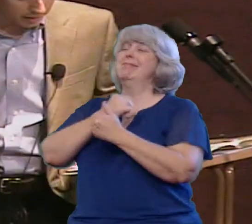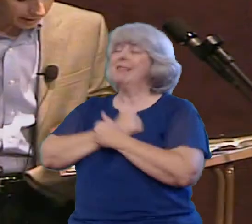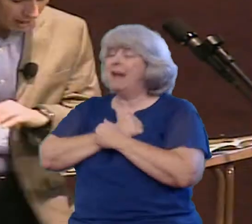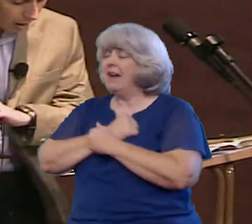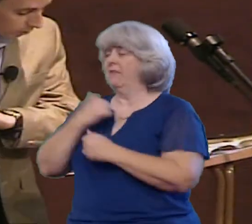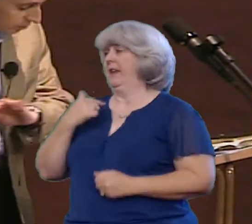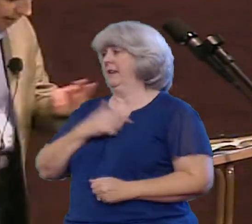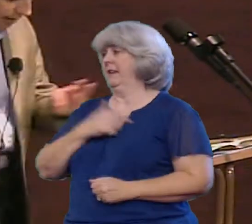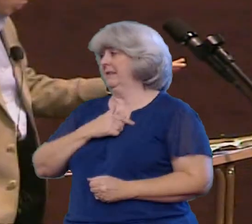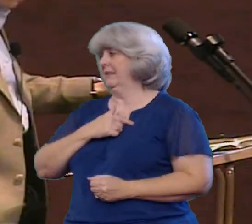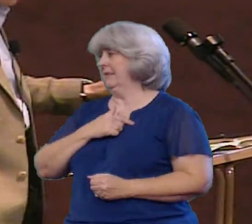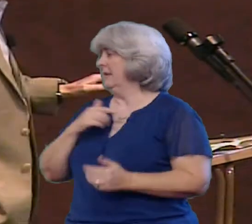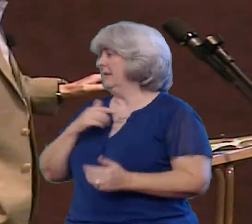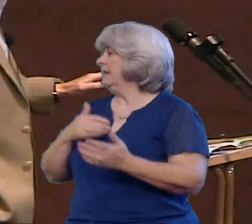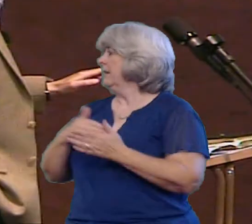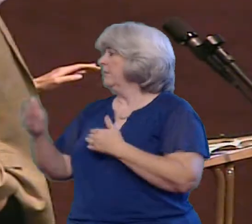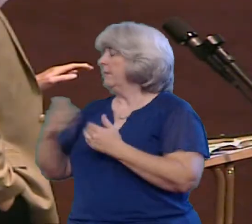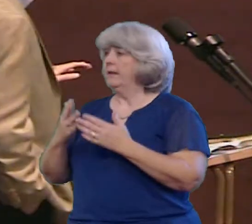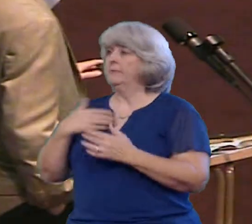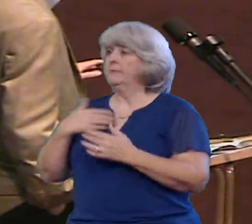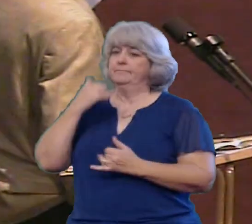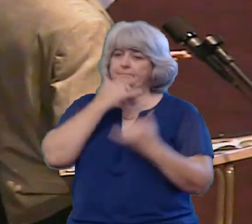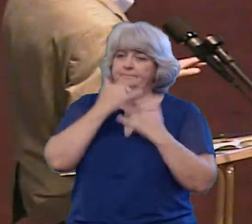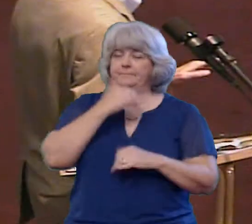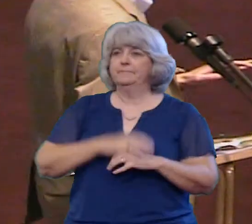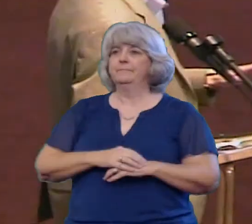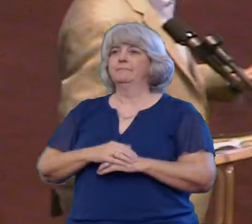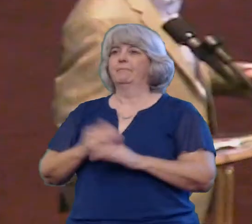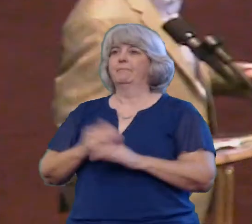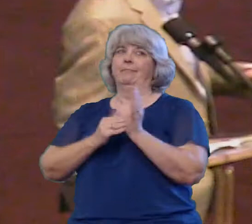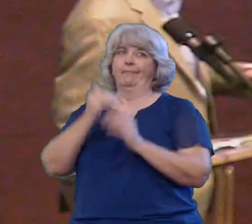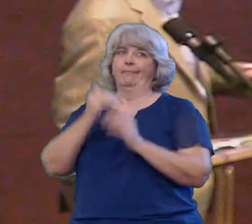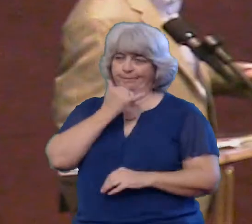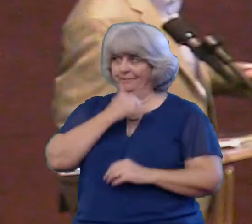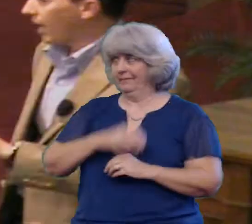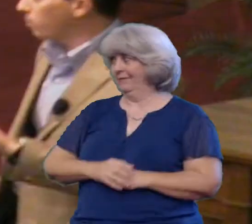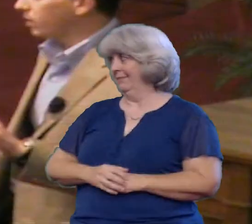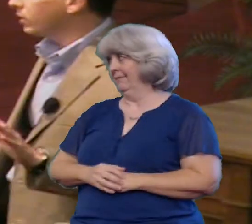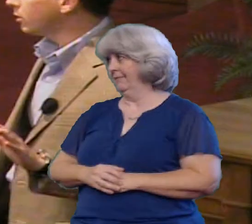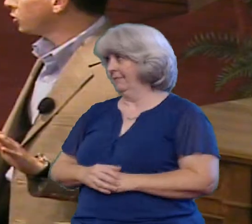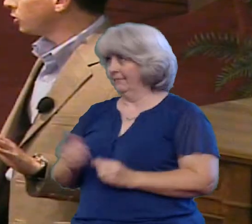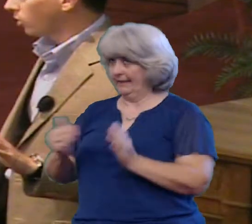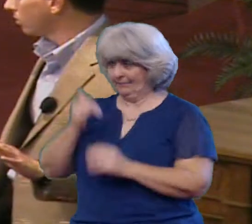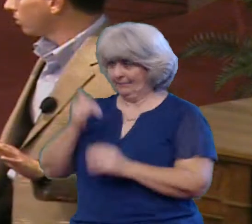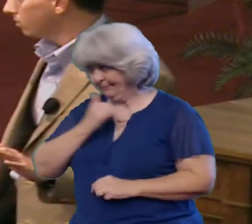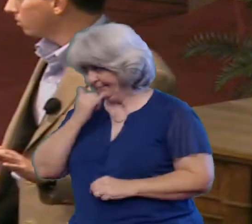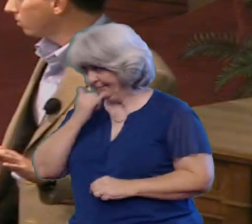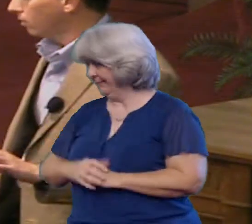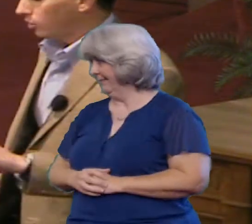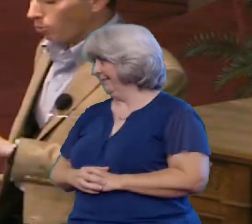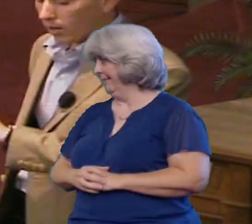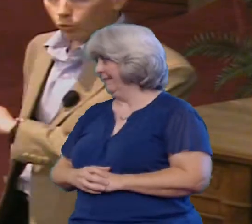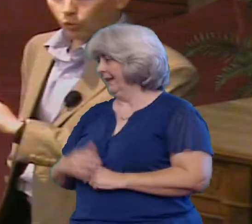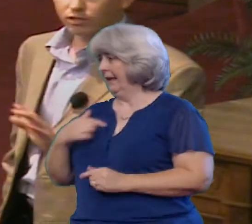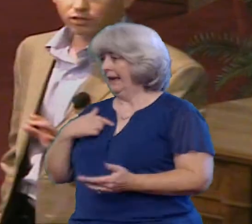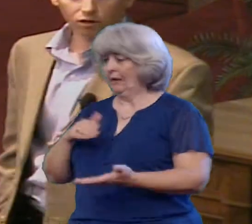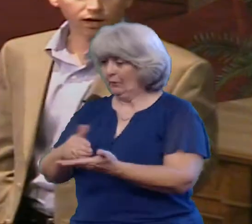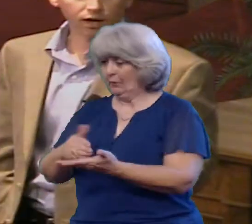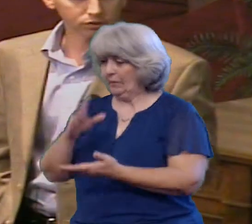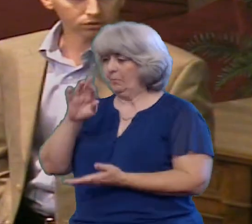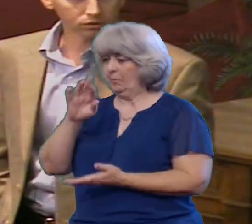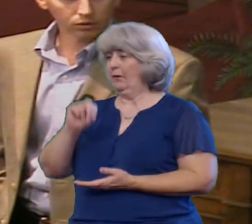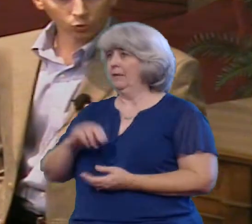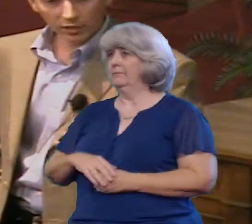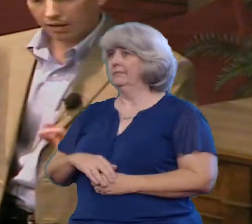No matter how many steaks you make No matter how many How many meals you burn No matter what in our